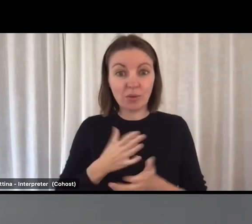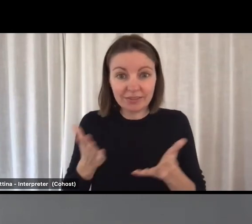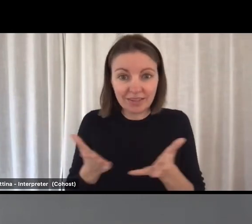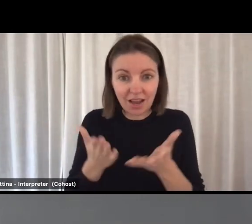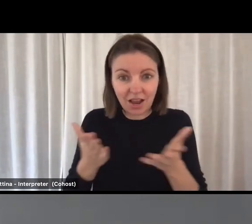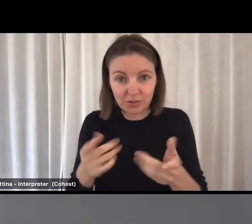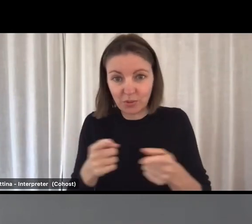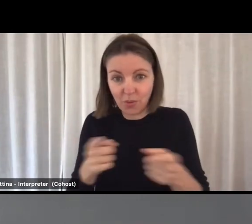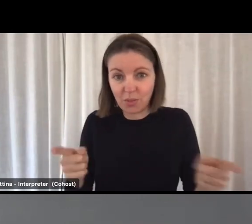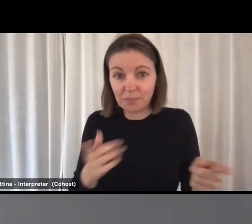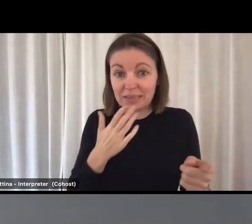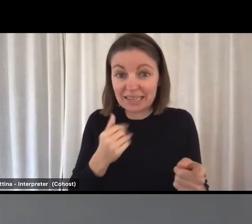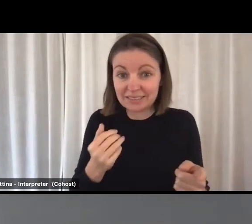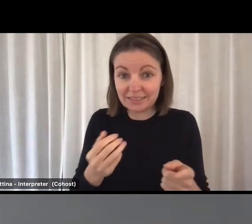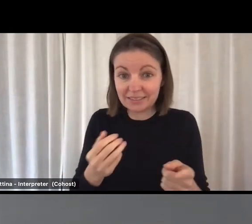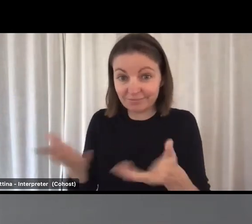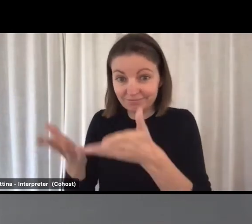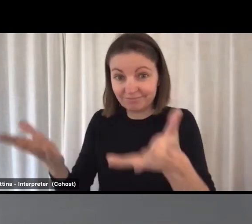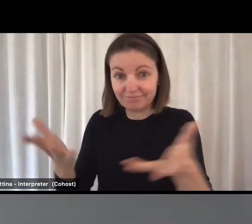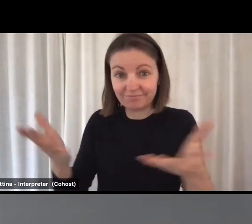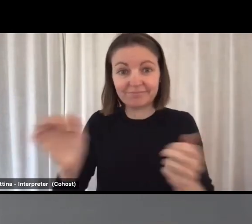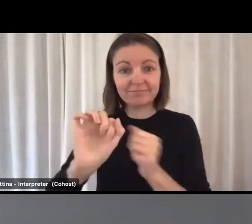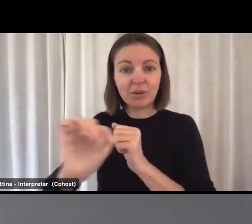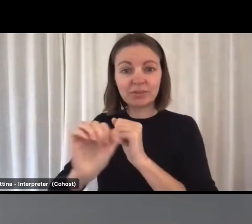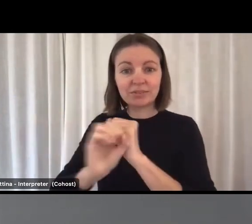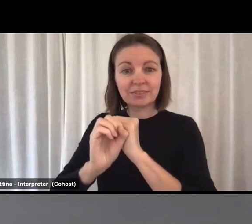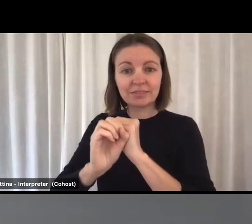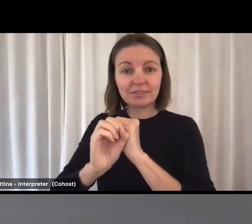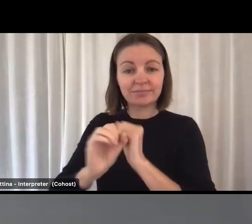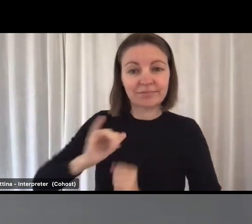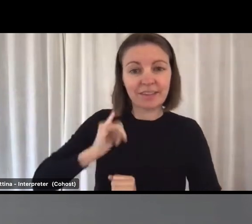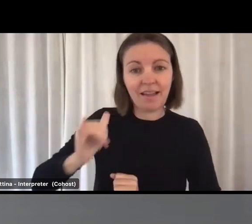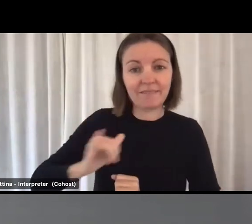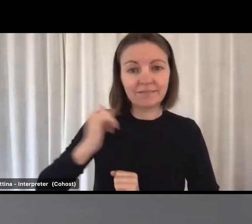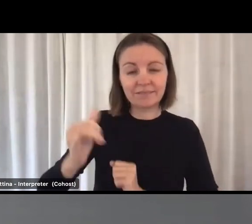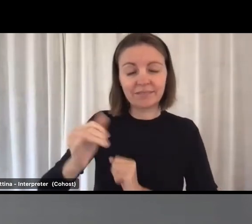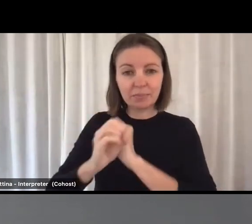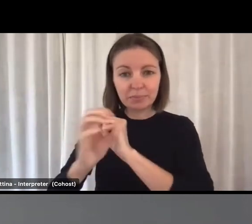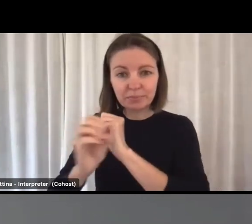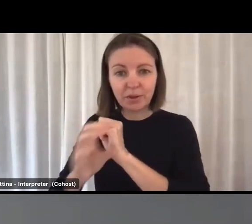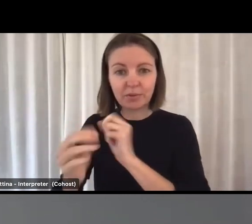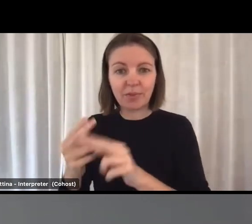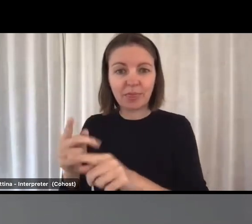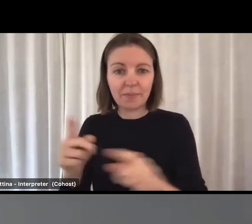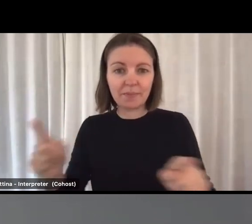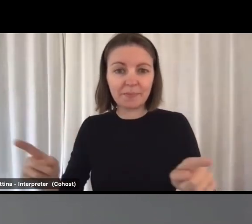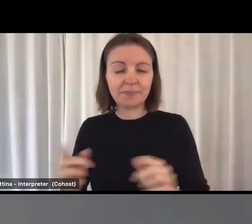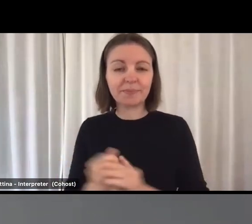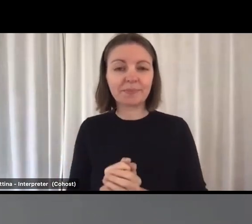encourage you to promote these opportunities to your staff. They can get more information on the ACN